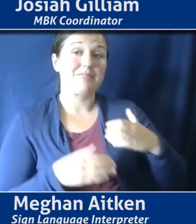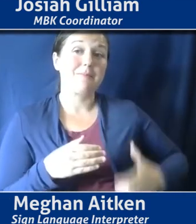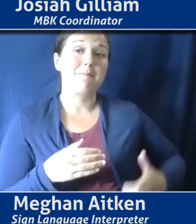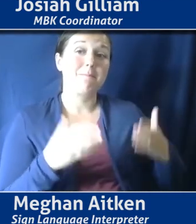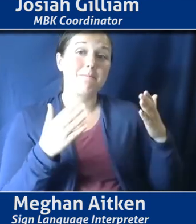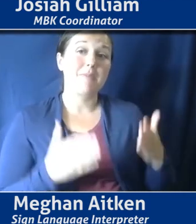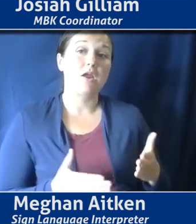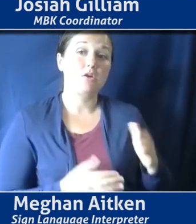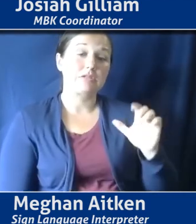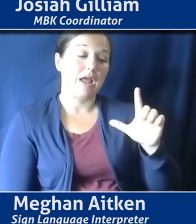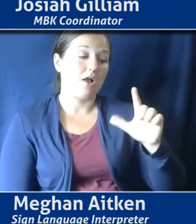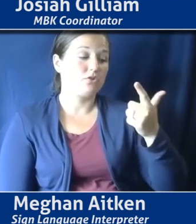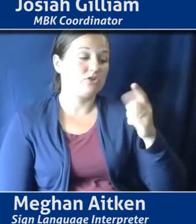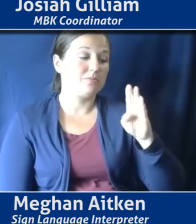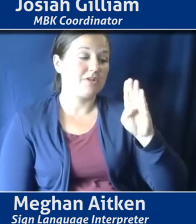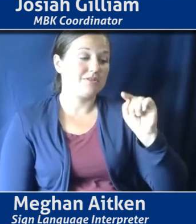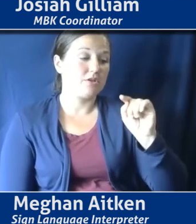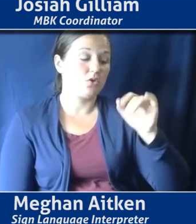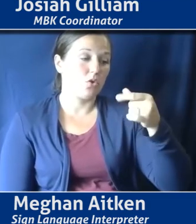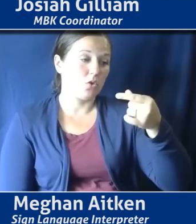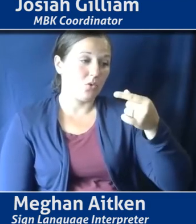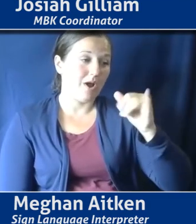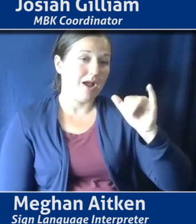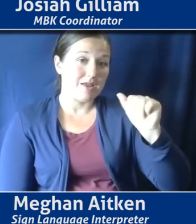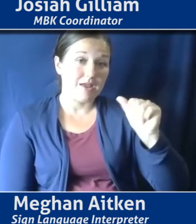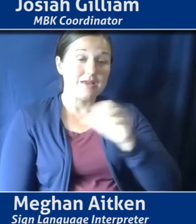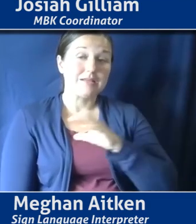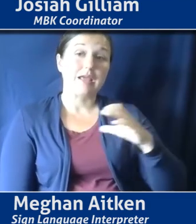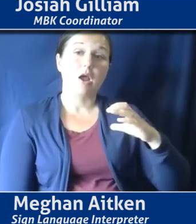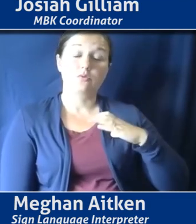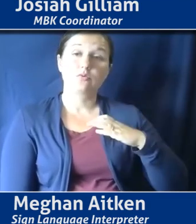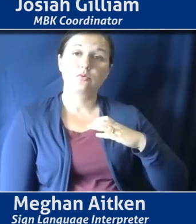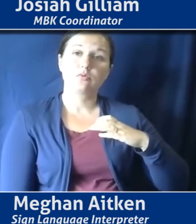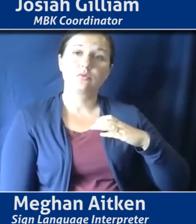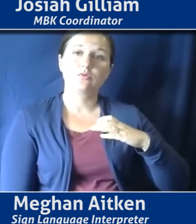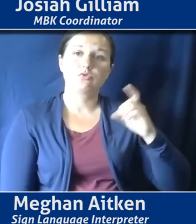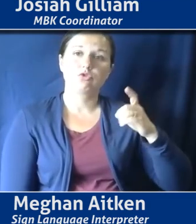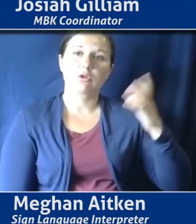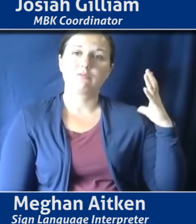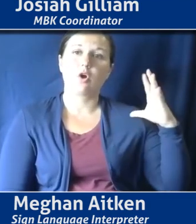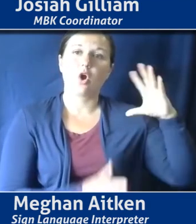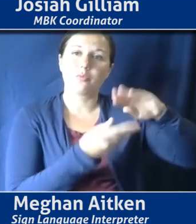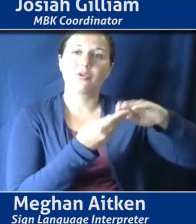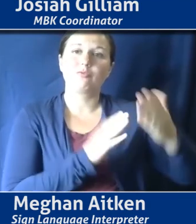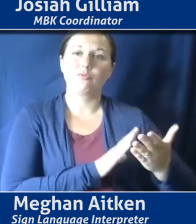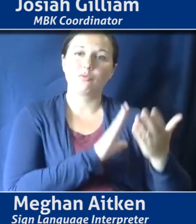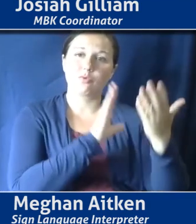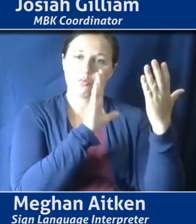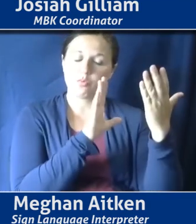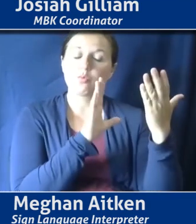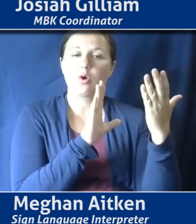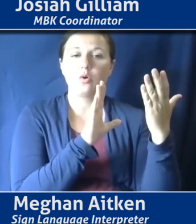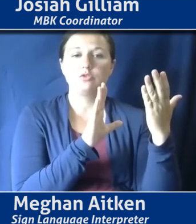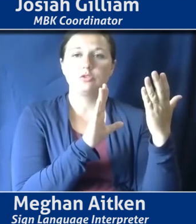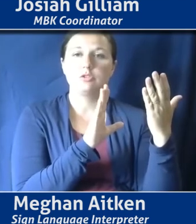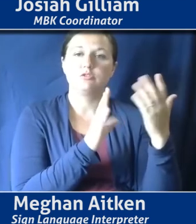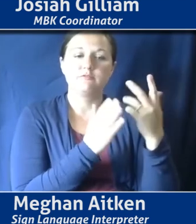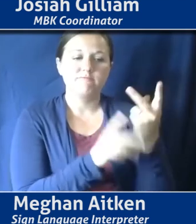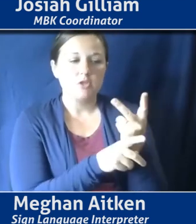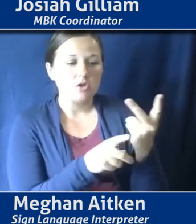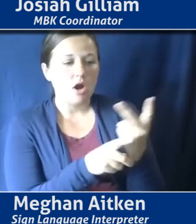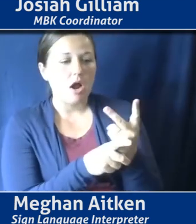Advisory Council will be charged with taking a comprehensive approach to meet the needs of the entire LGBTQIA community.